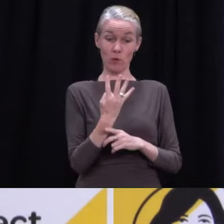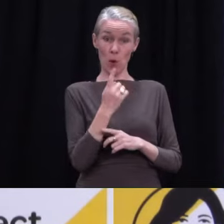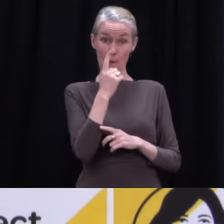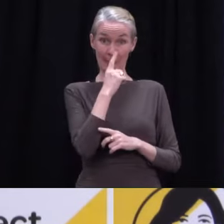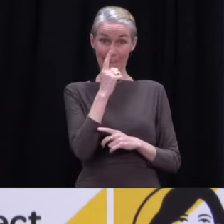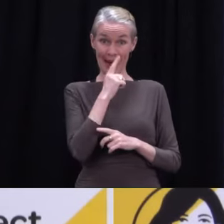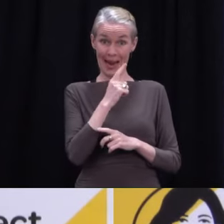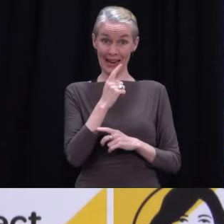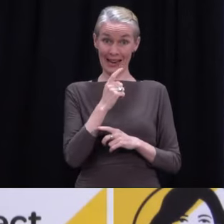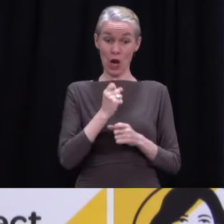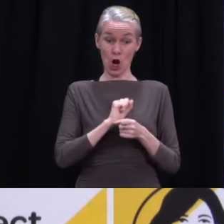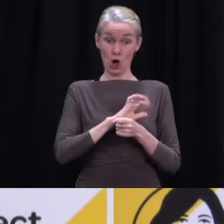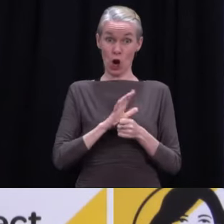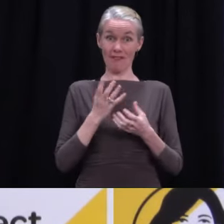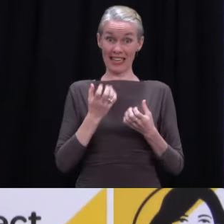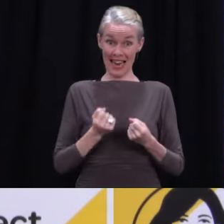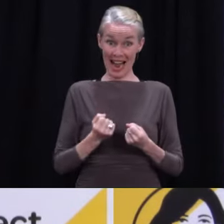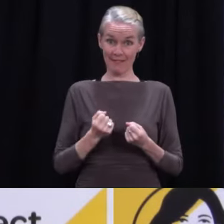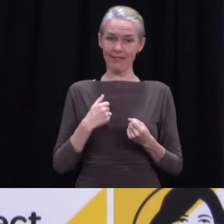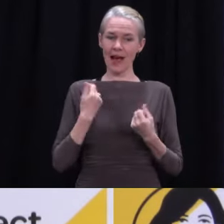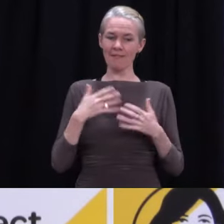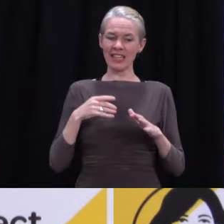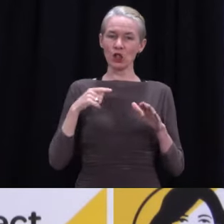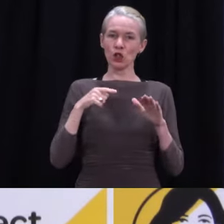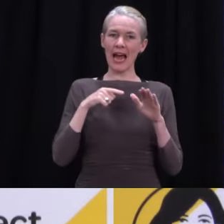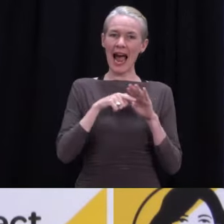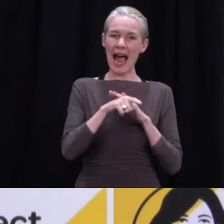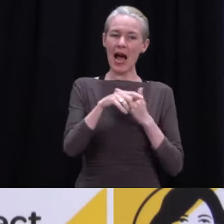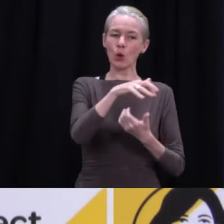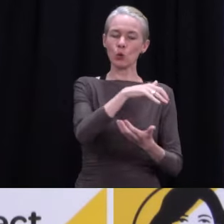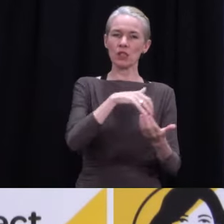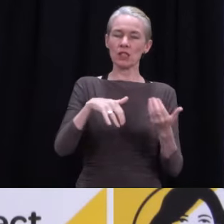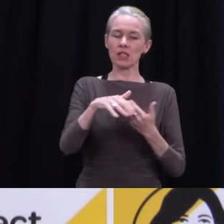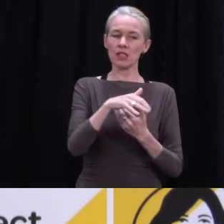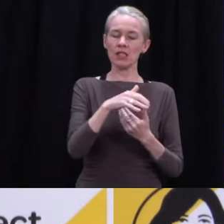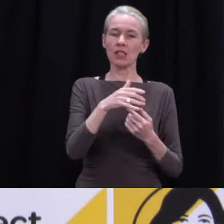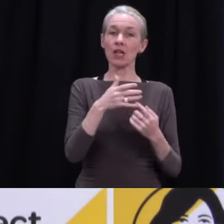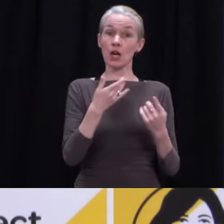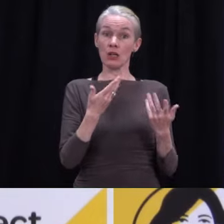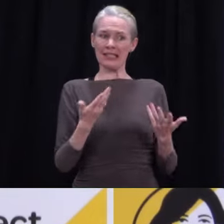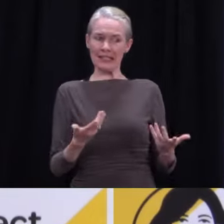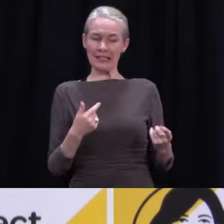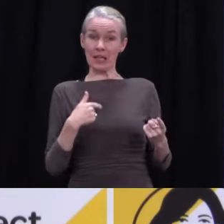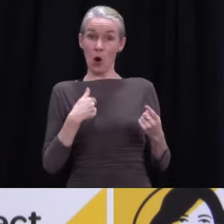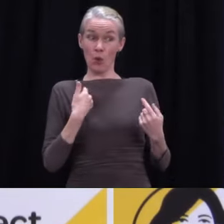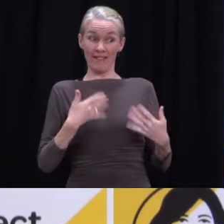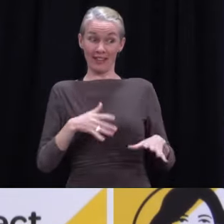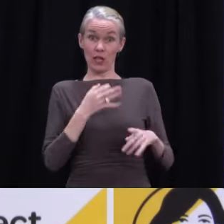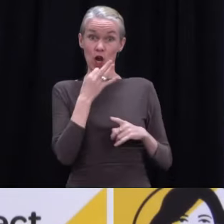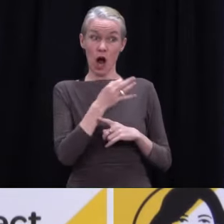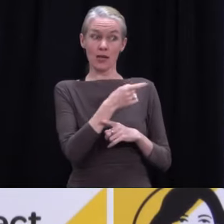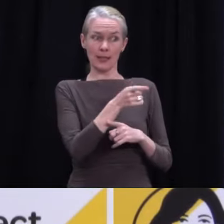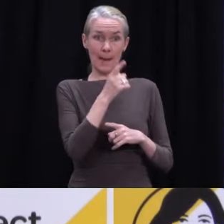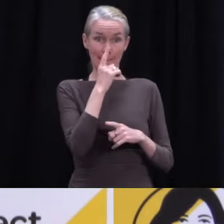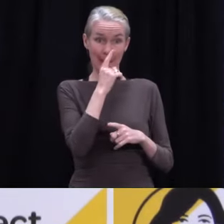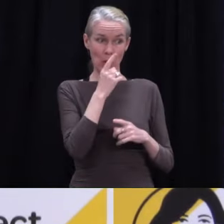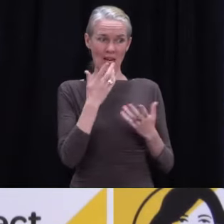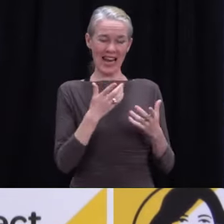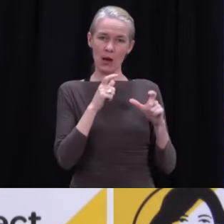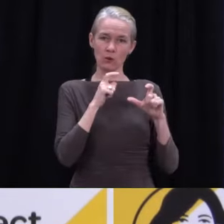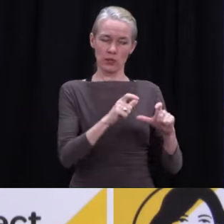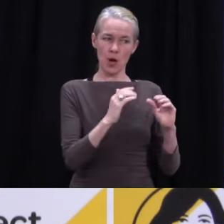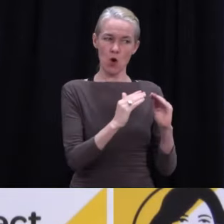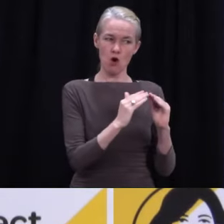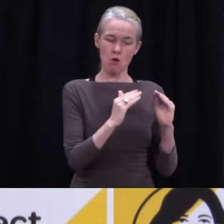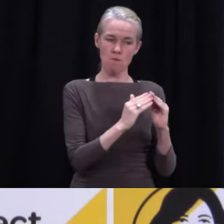isolate. So it's also whether when we find those exposure events and the appropriate actions are put in place, including